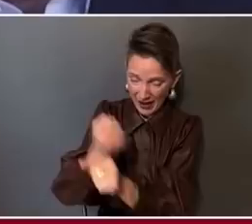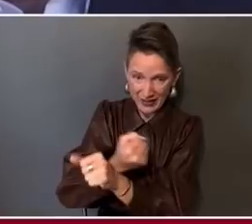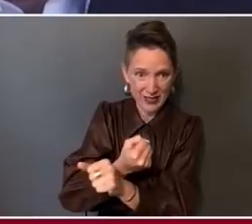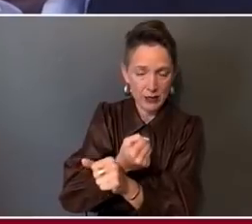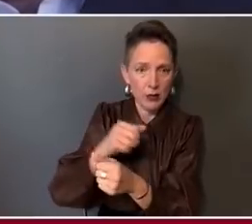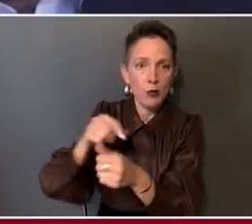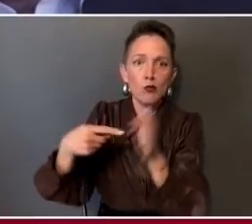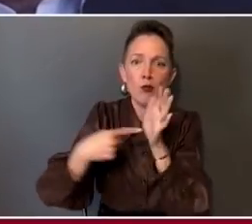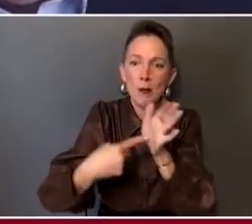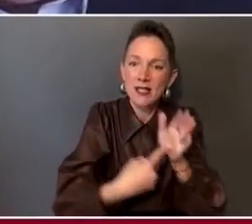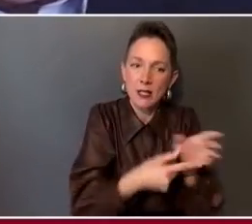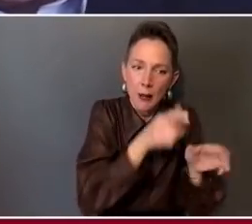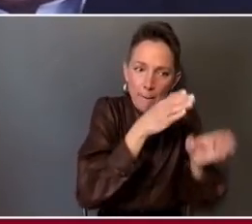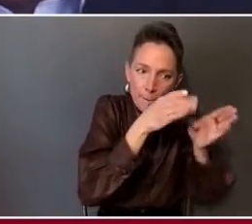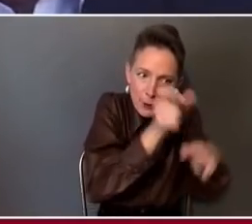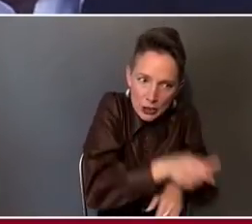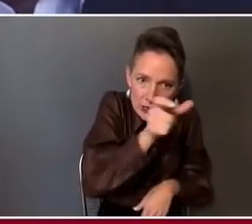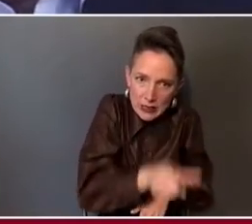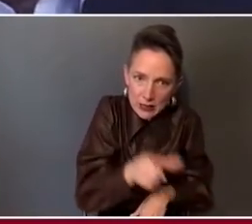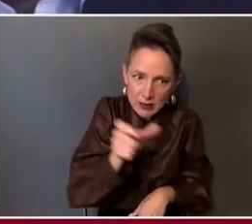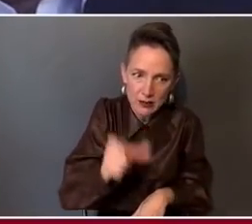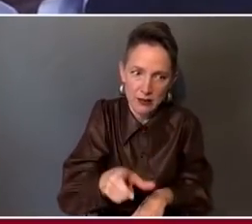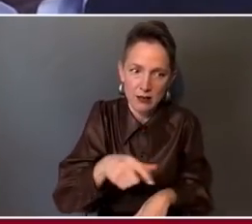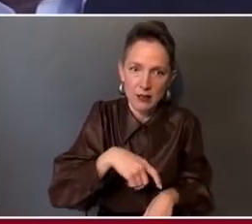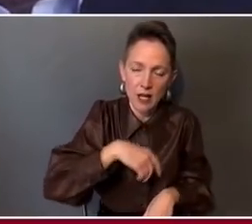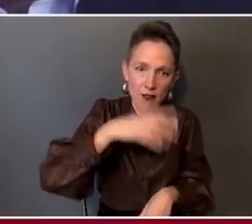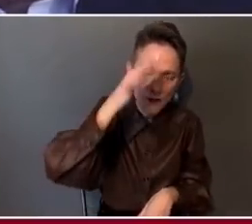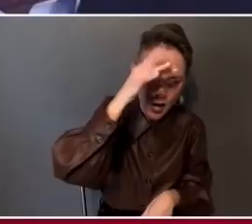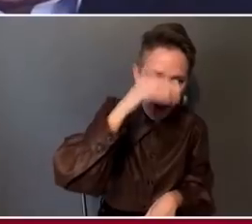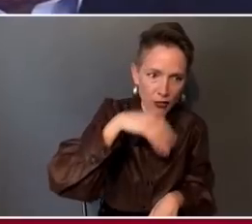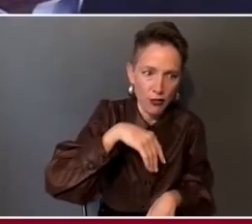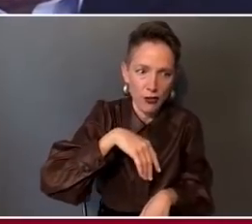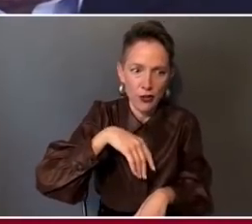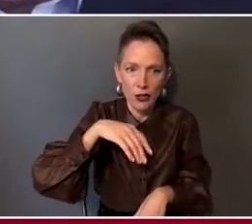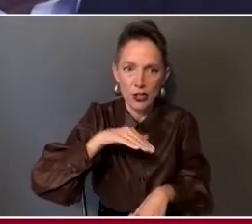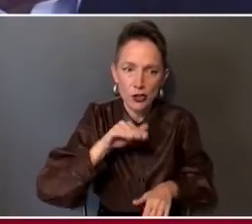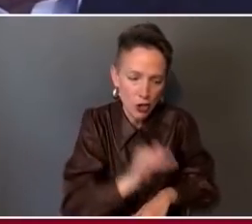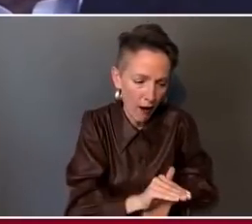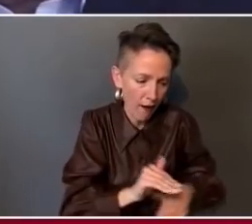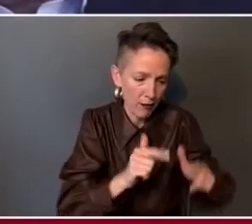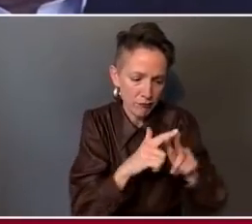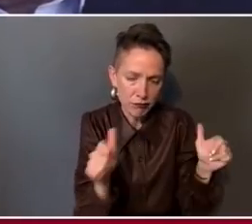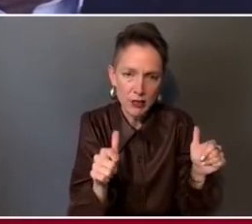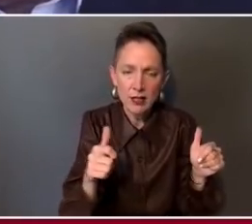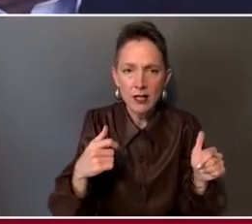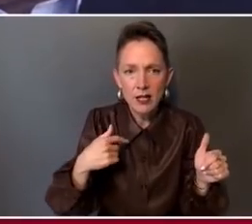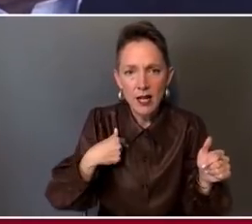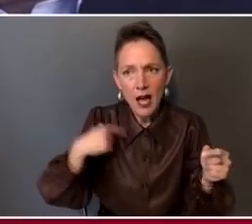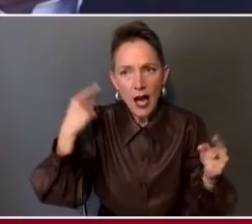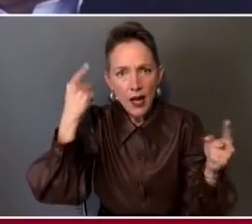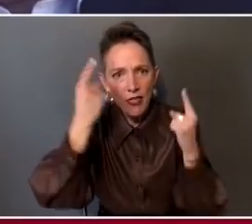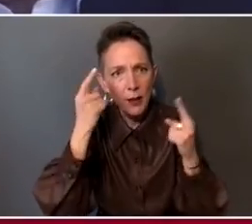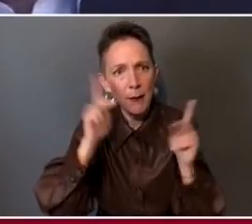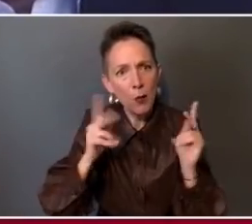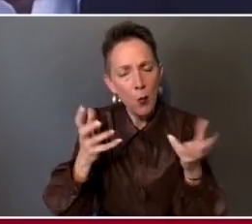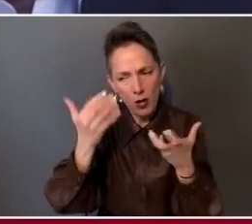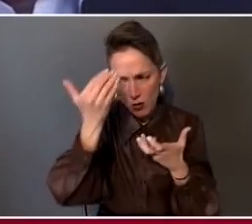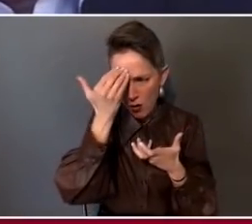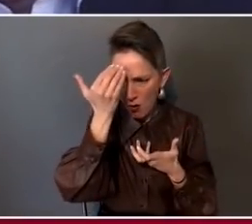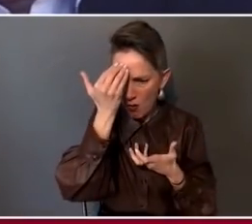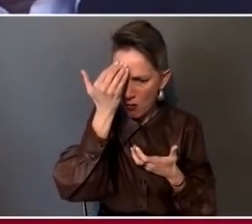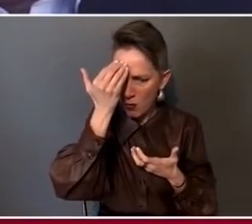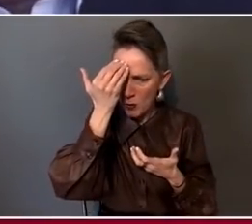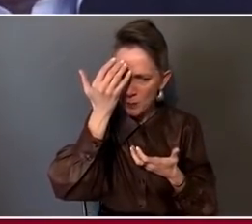sister, and unfortunately, even a child. And I think that people want to understand more internalized,